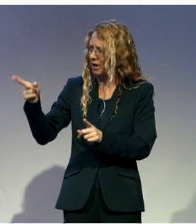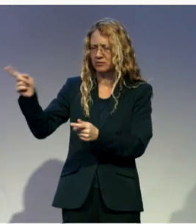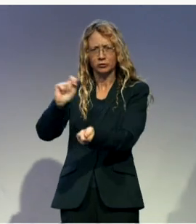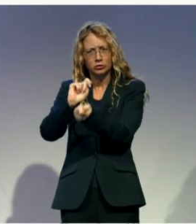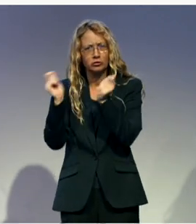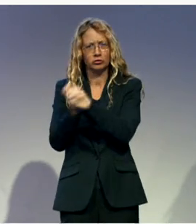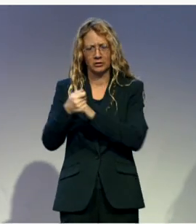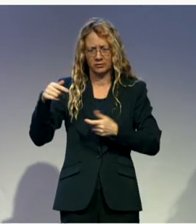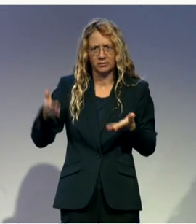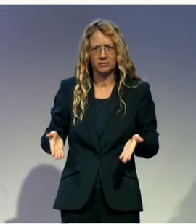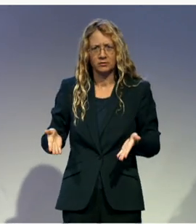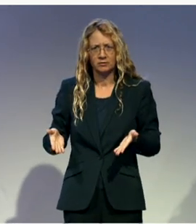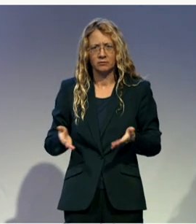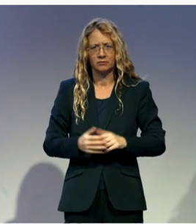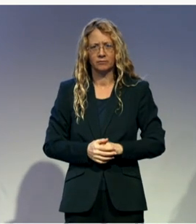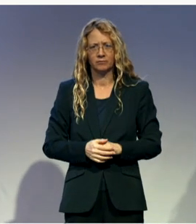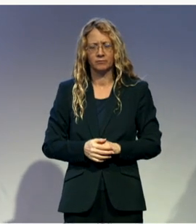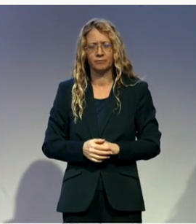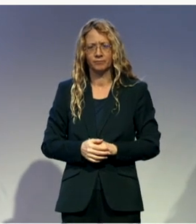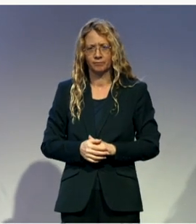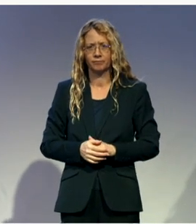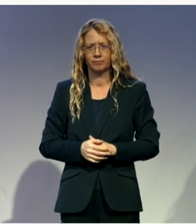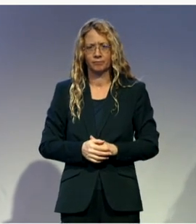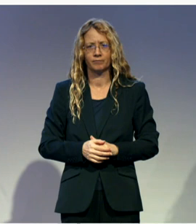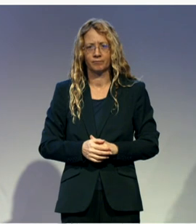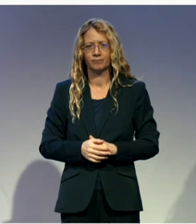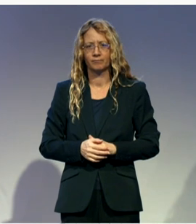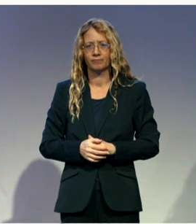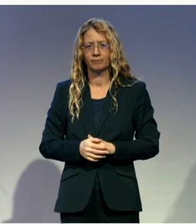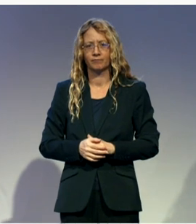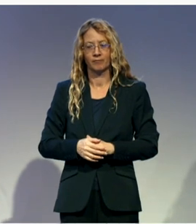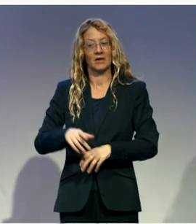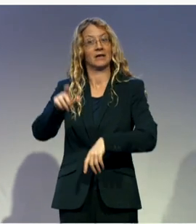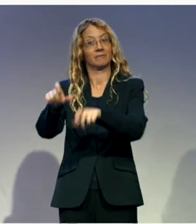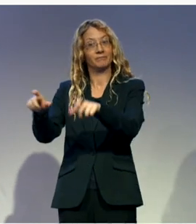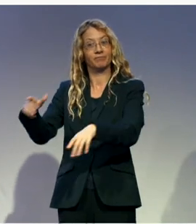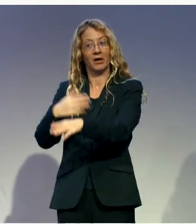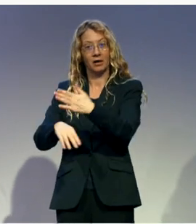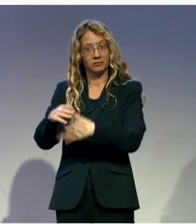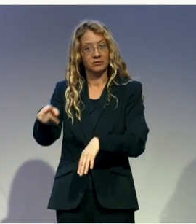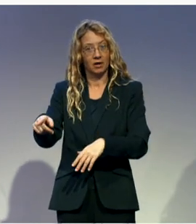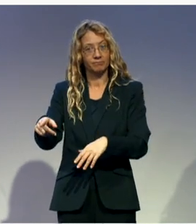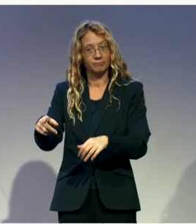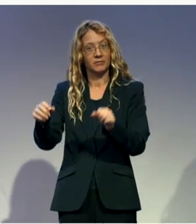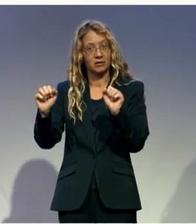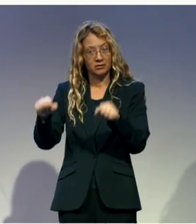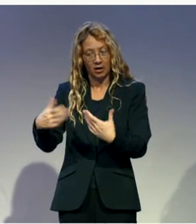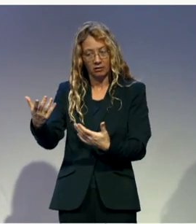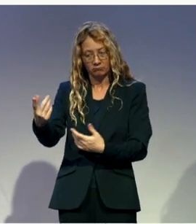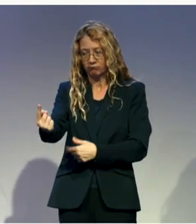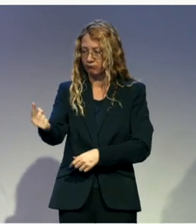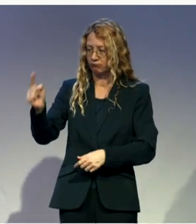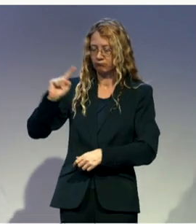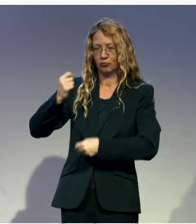representation. So the main force is the election commission that can also guide the government for ensuring